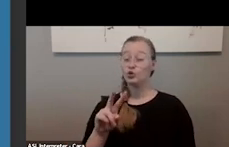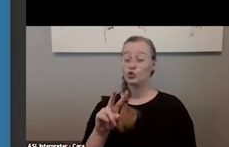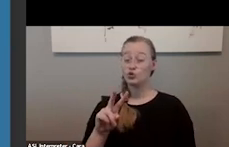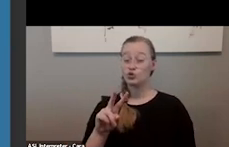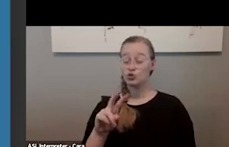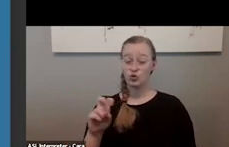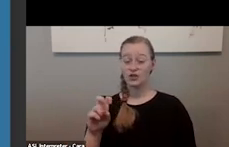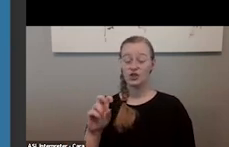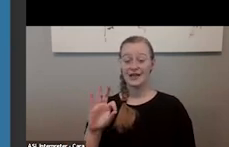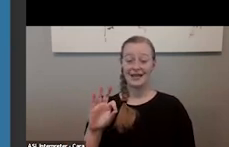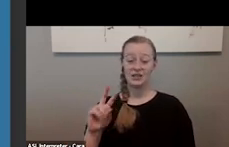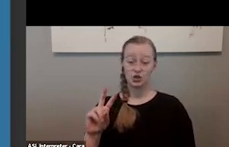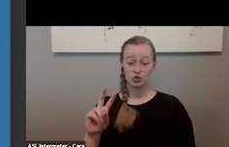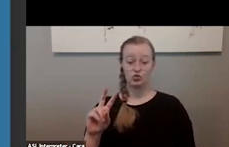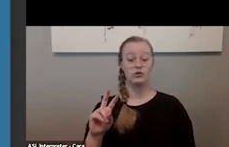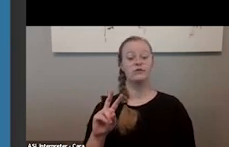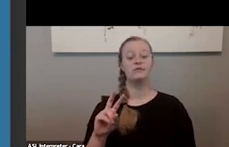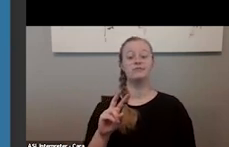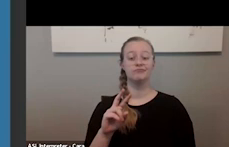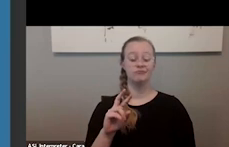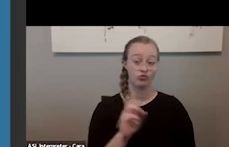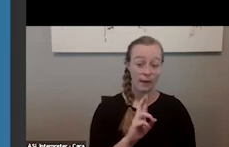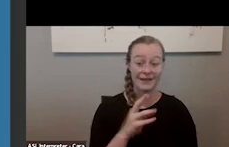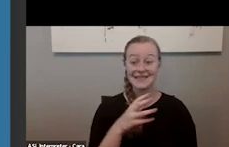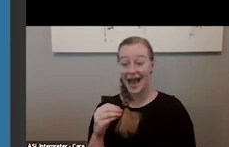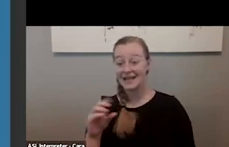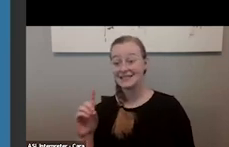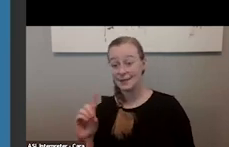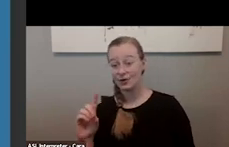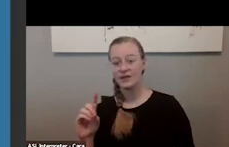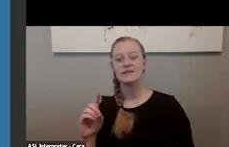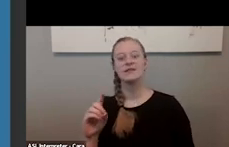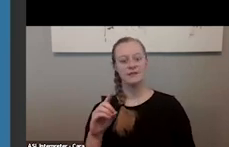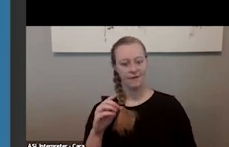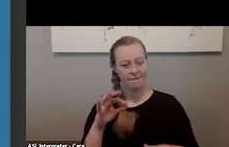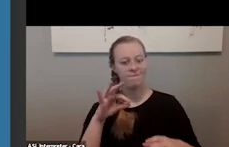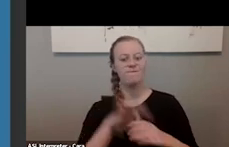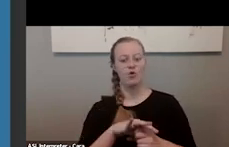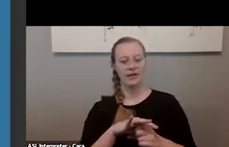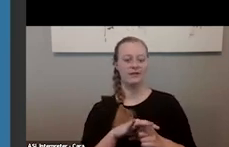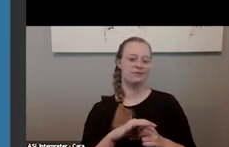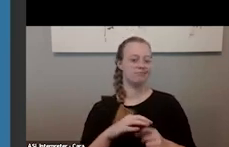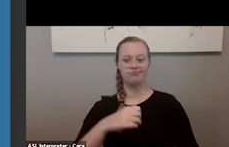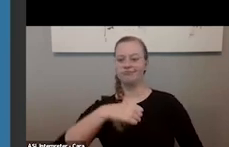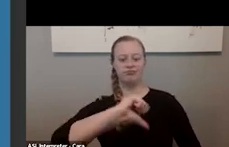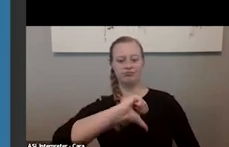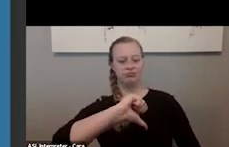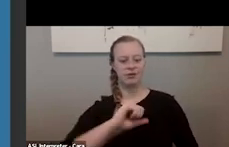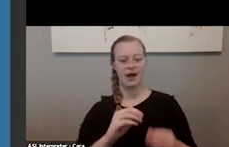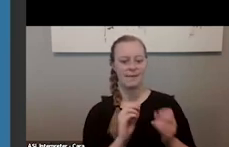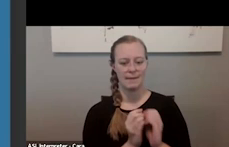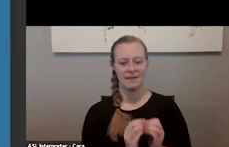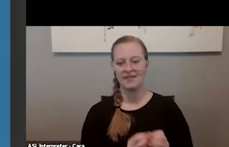Republicans and Democrats voting against an amendment that would have tried to eliminate funding for the NEA. We